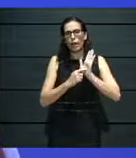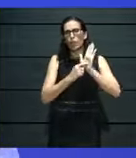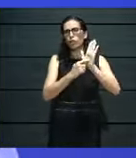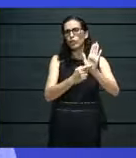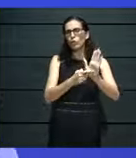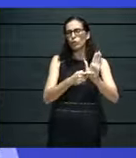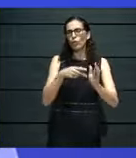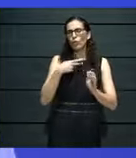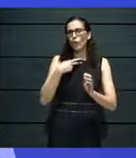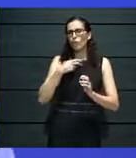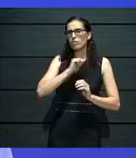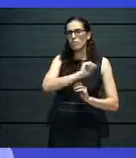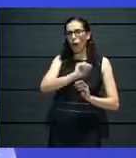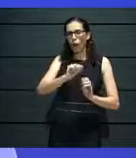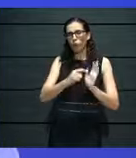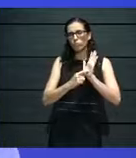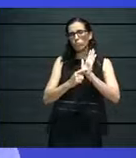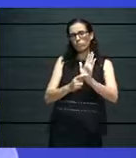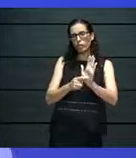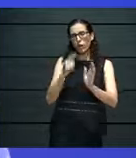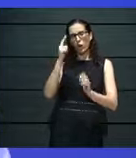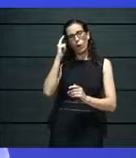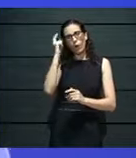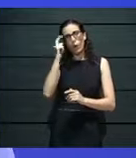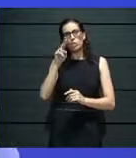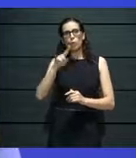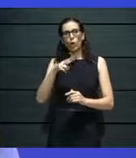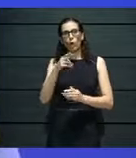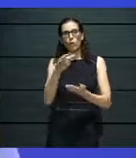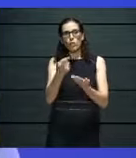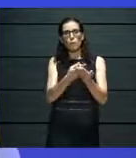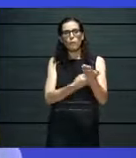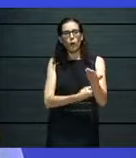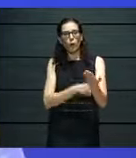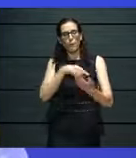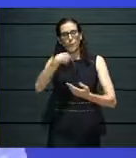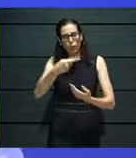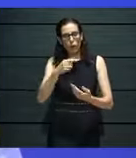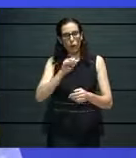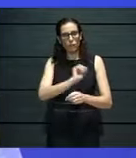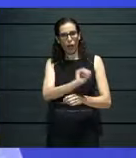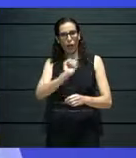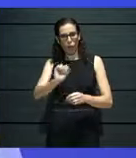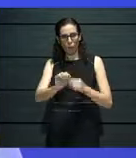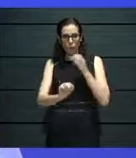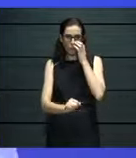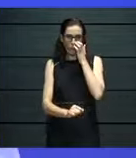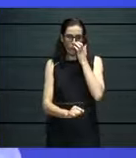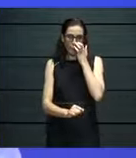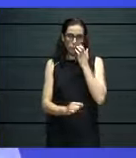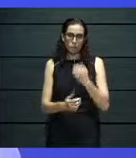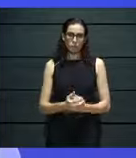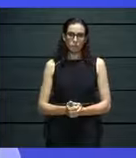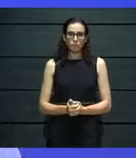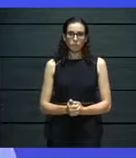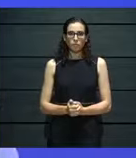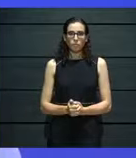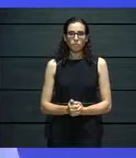tell their voice, but also start curating and creating a program that can start driving the narrative. And one of the first